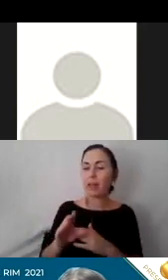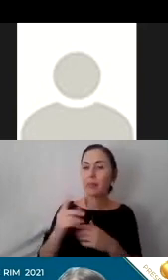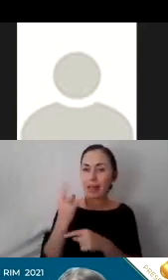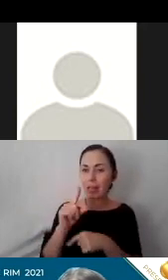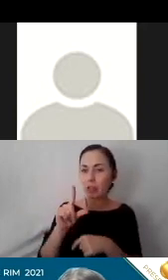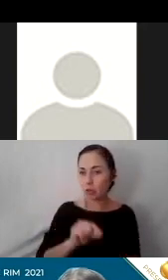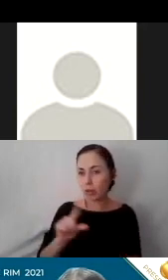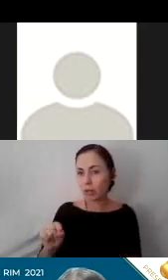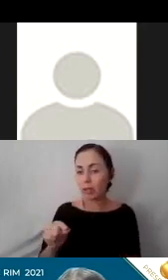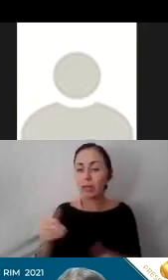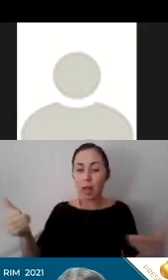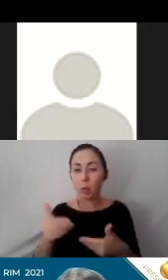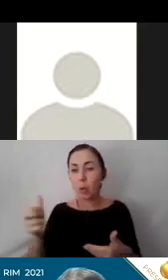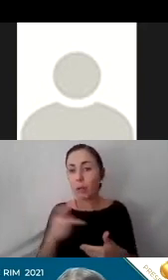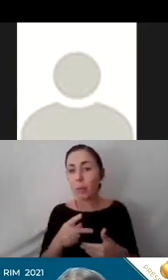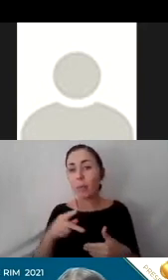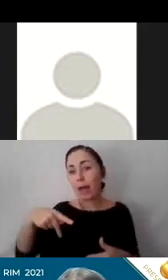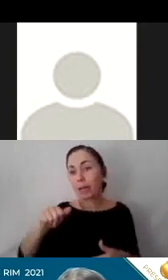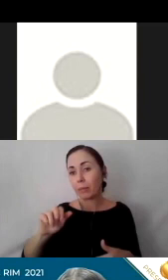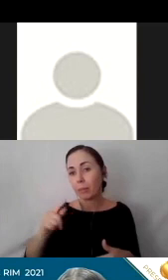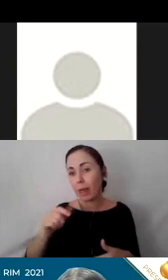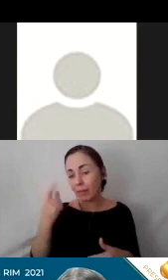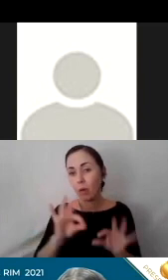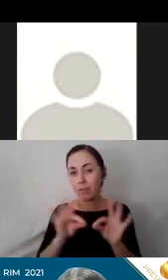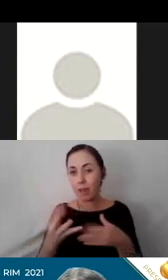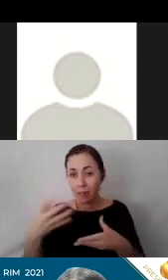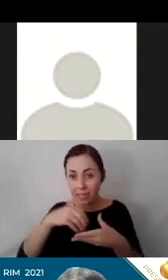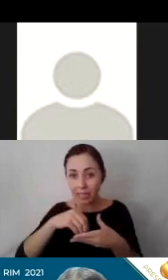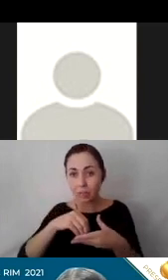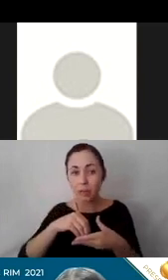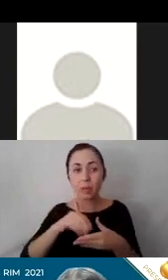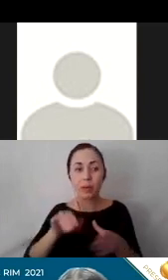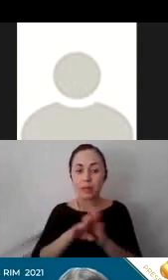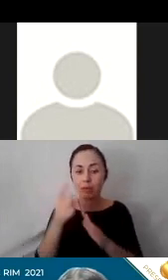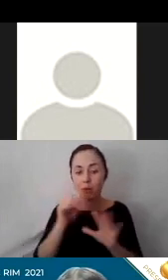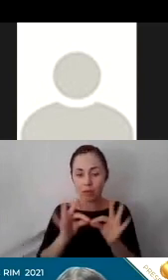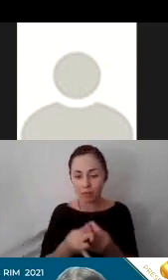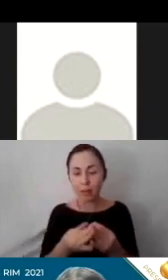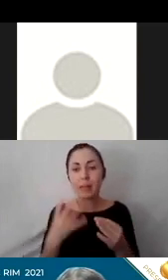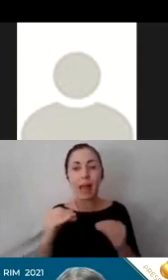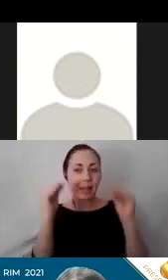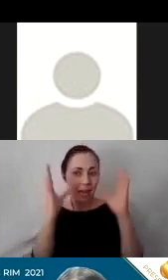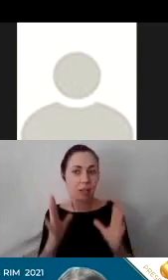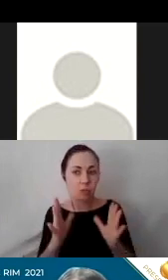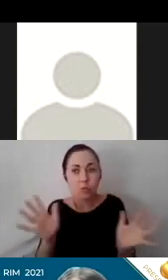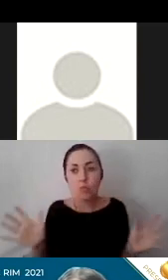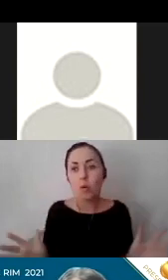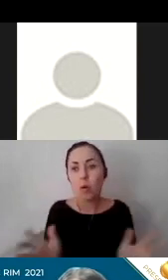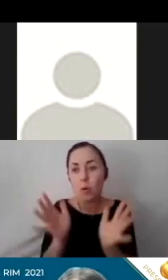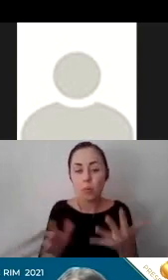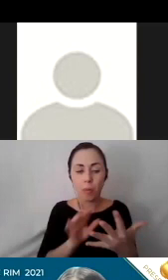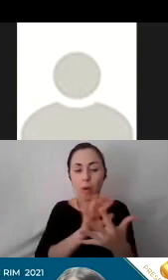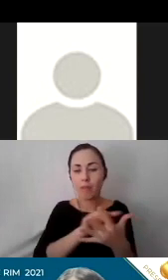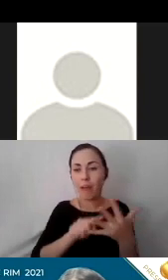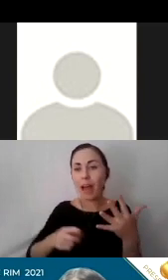These Welcome Back Packages for Family Engagement were developed for families and educators to promote five high